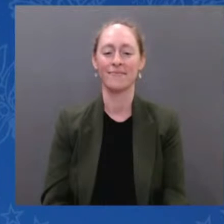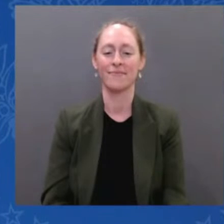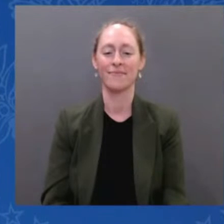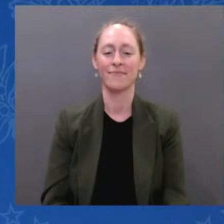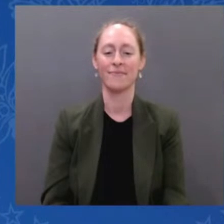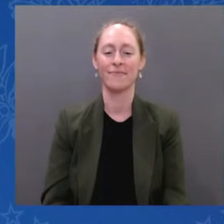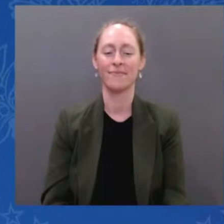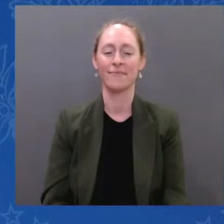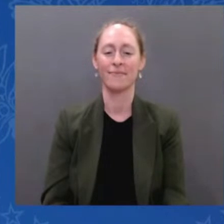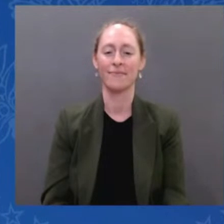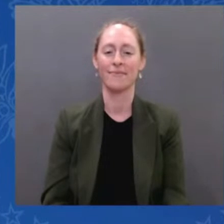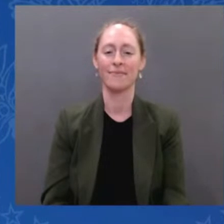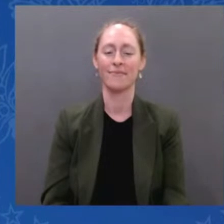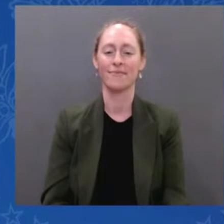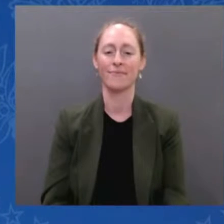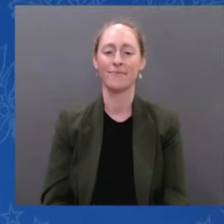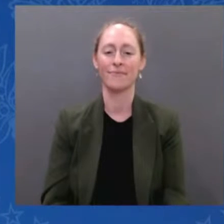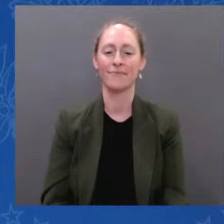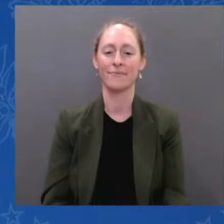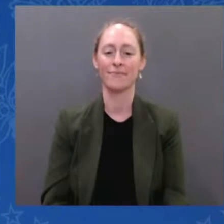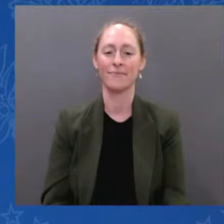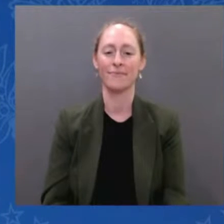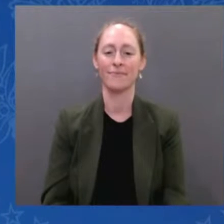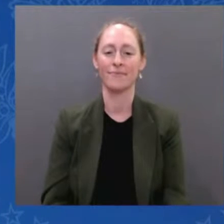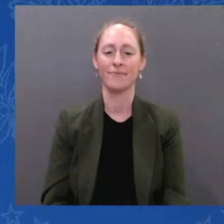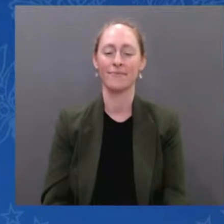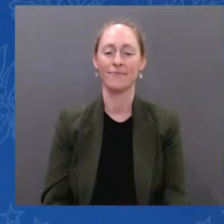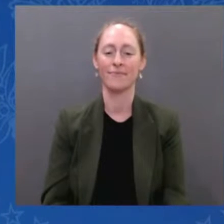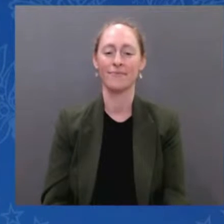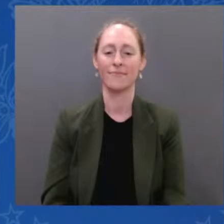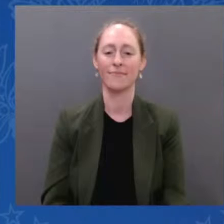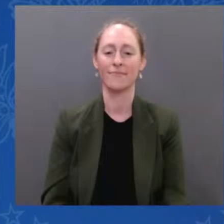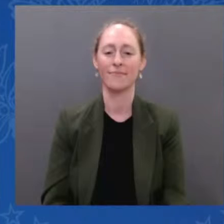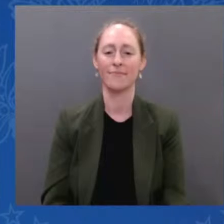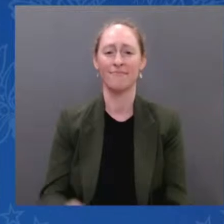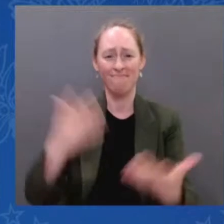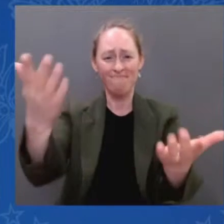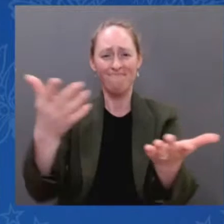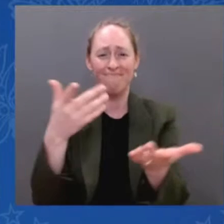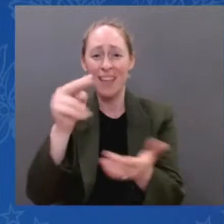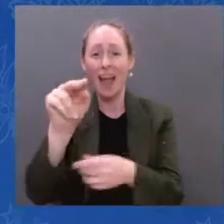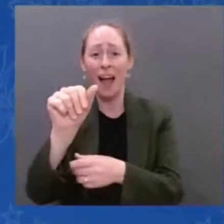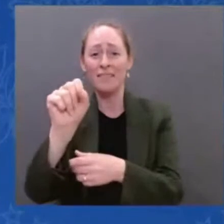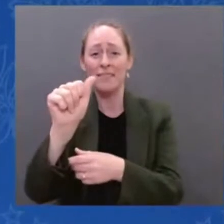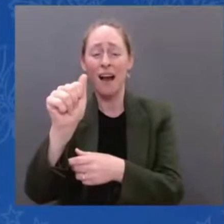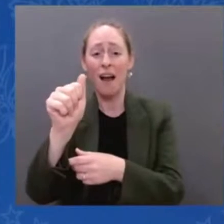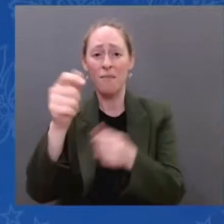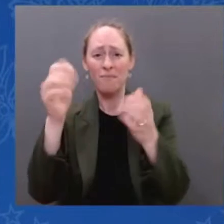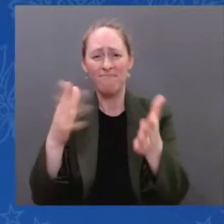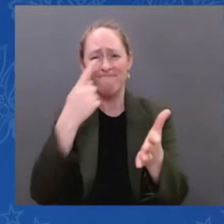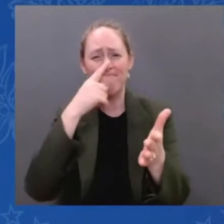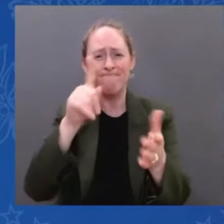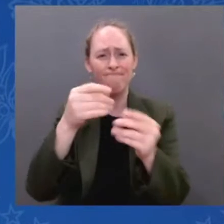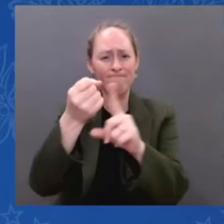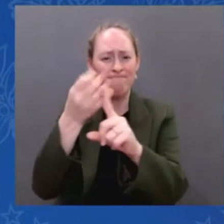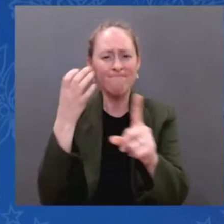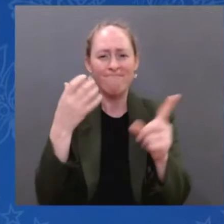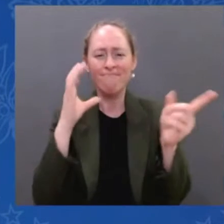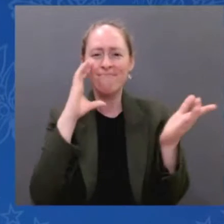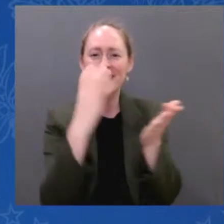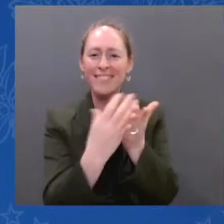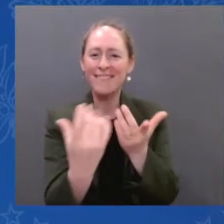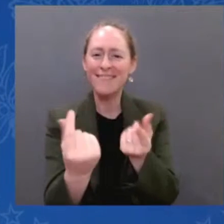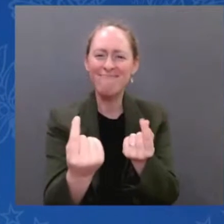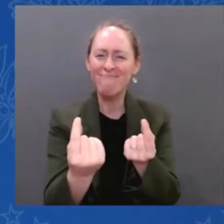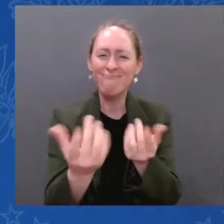NASA Administrator Nelson, I'm going to turn this over to you. So will you please tell us about what we're seeing? Mr. Mr. President, if you held a